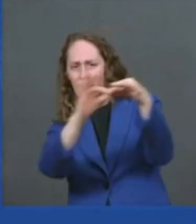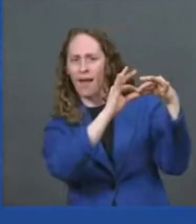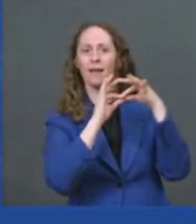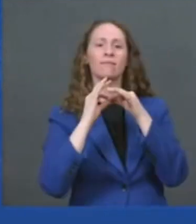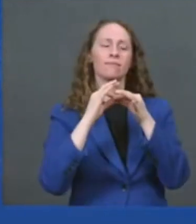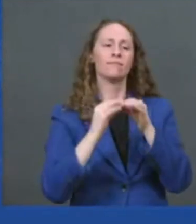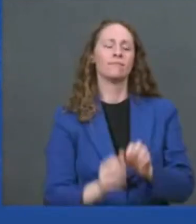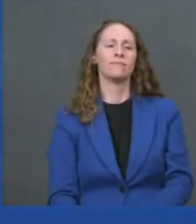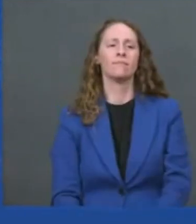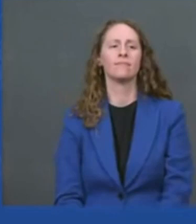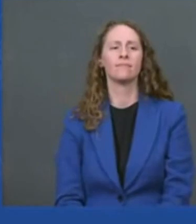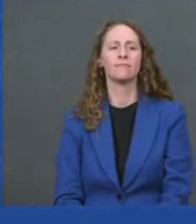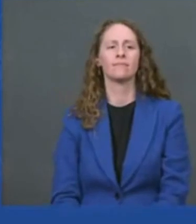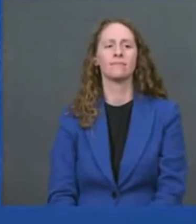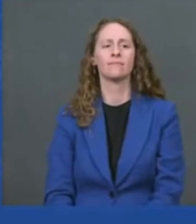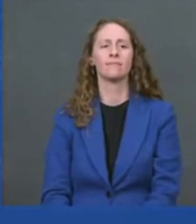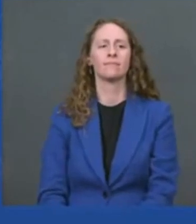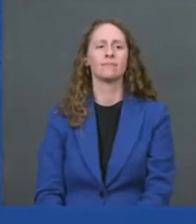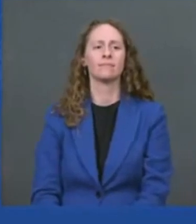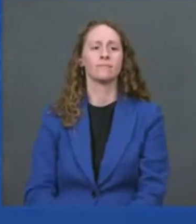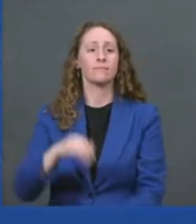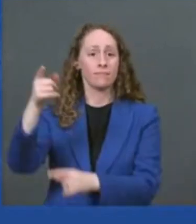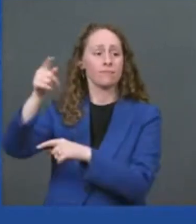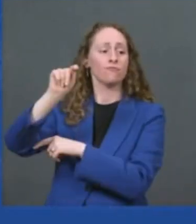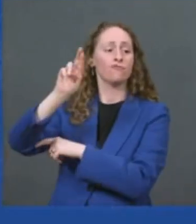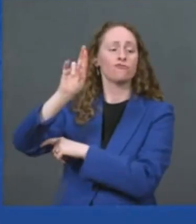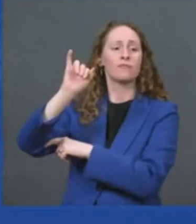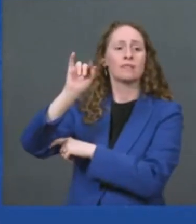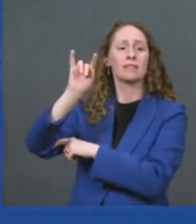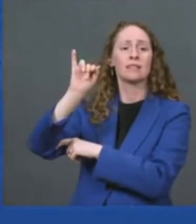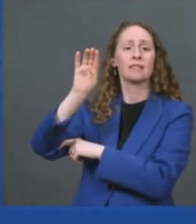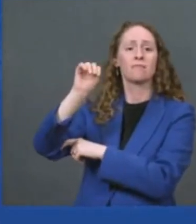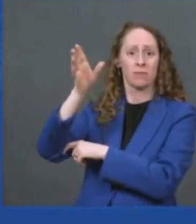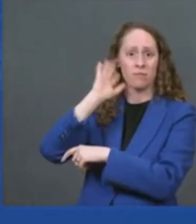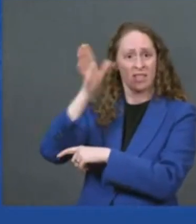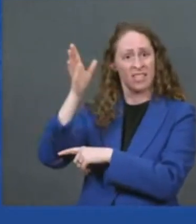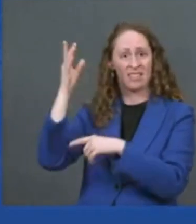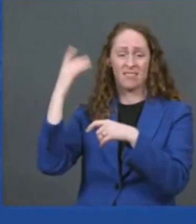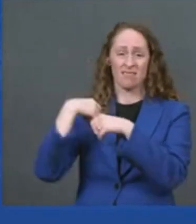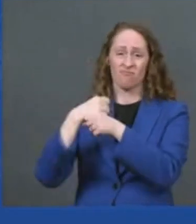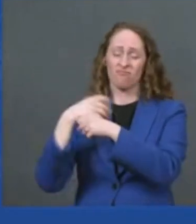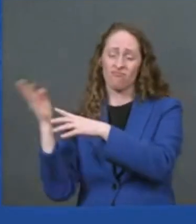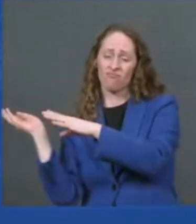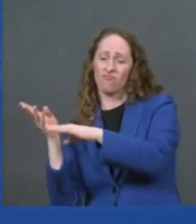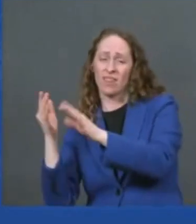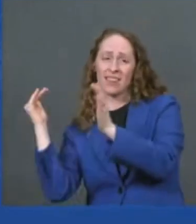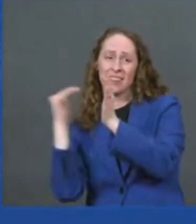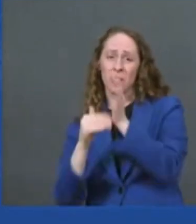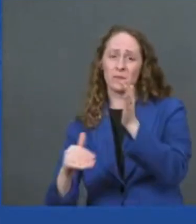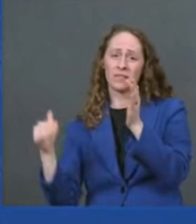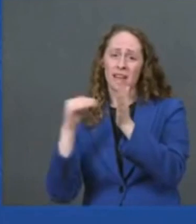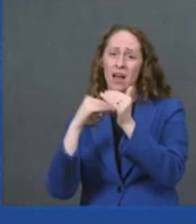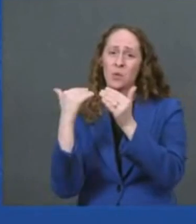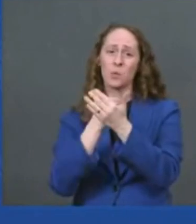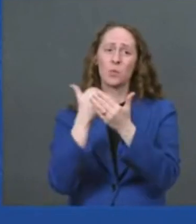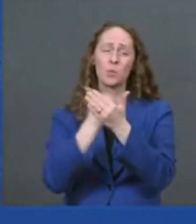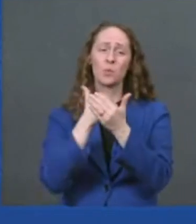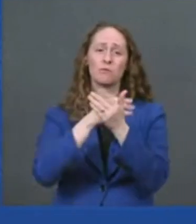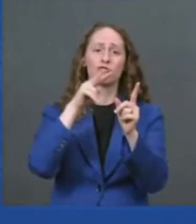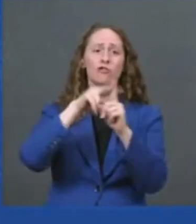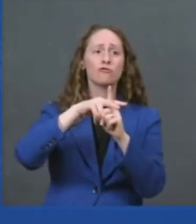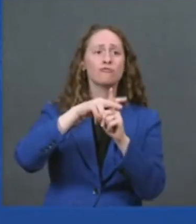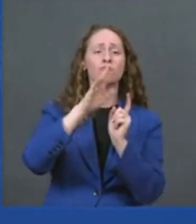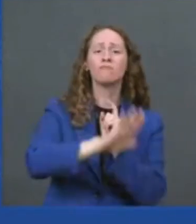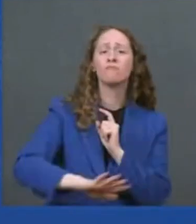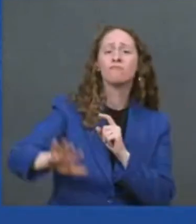they'll use american parts american iron american steel and they'll be installed up and down the highways and carters in our communities all across the